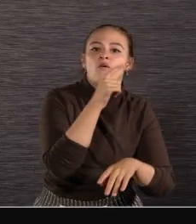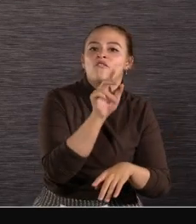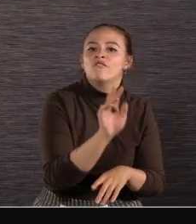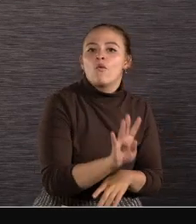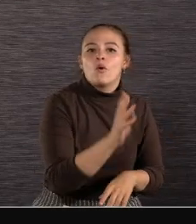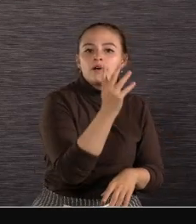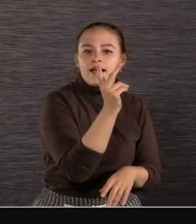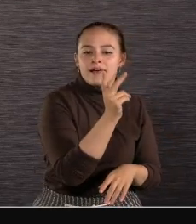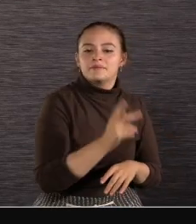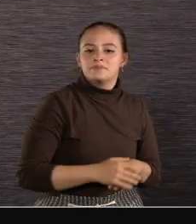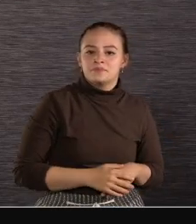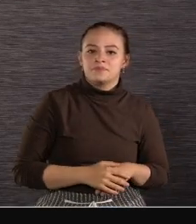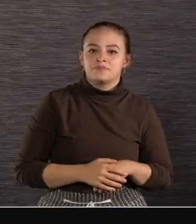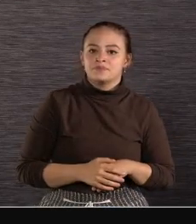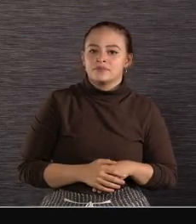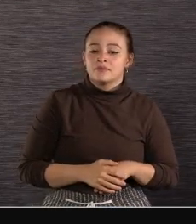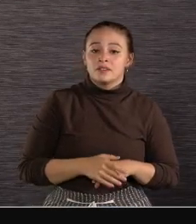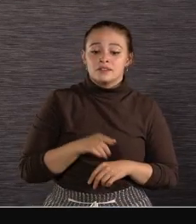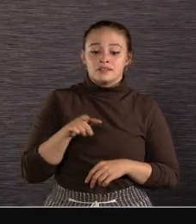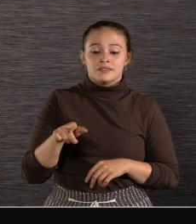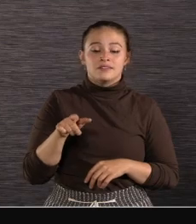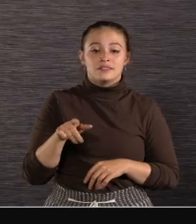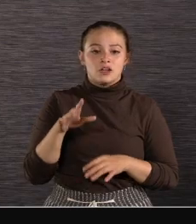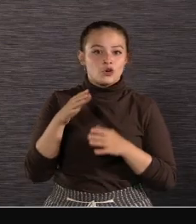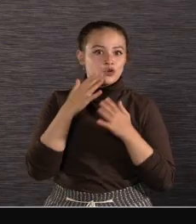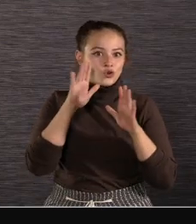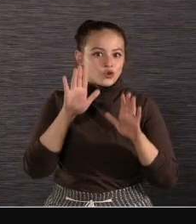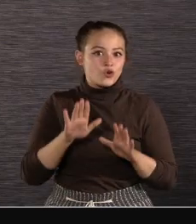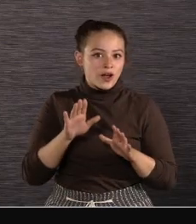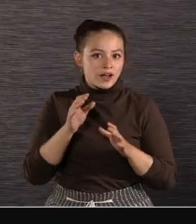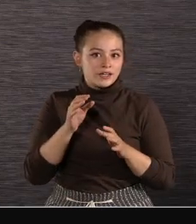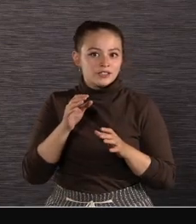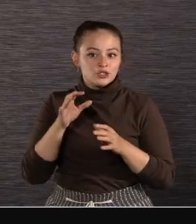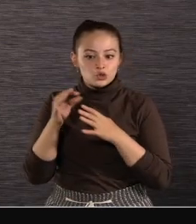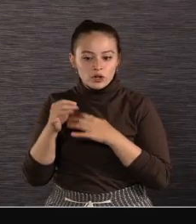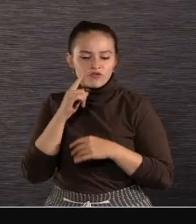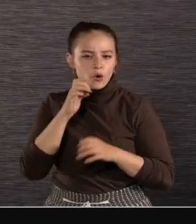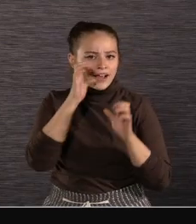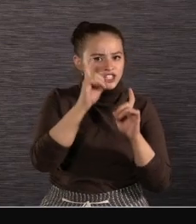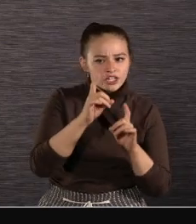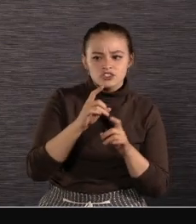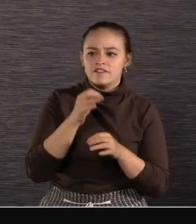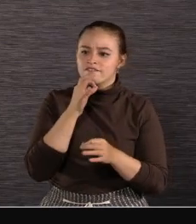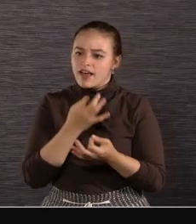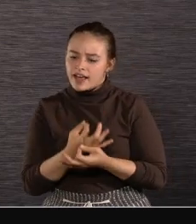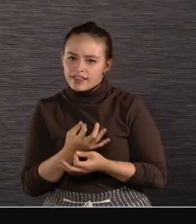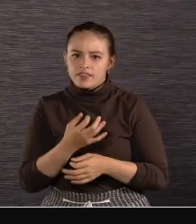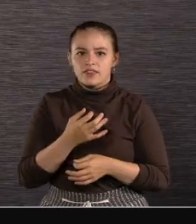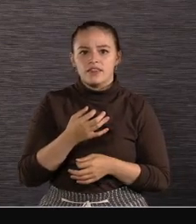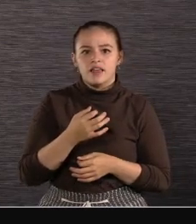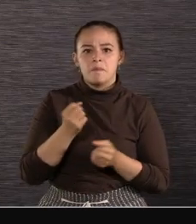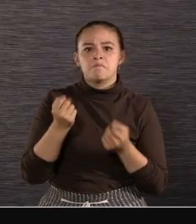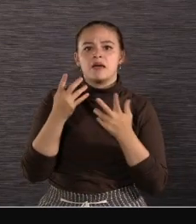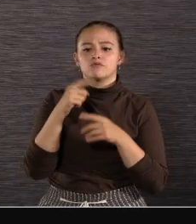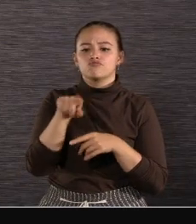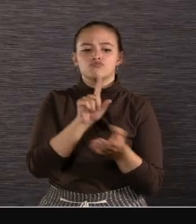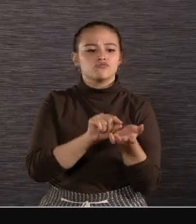makes the HGC 3200 a great choice For faith, education, and many broadcast applications